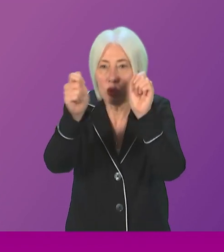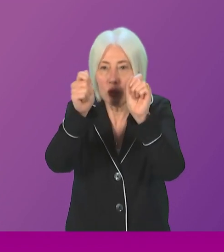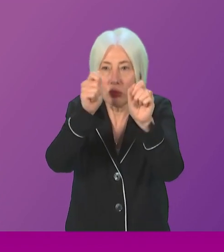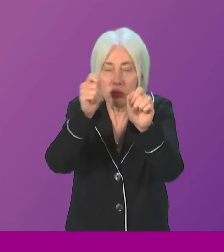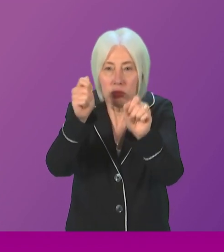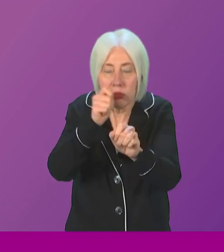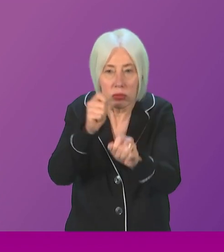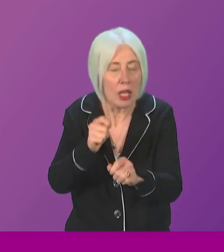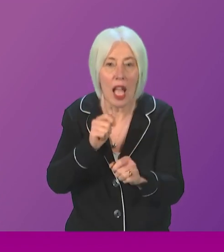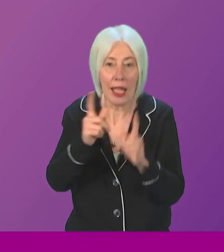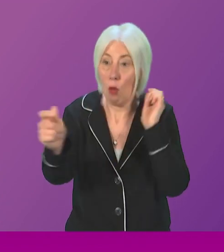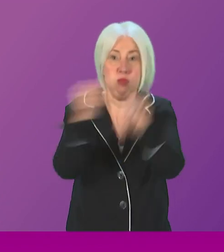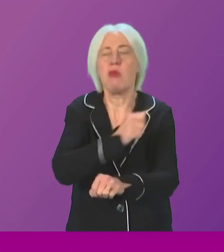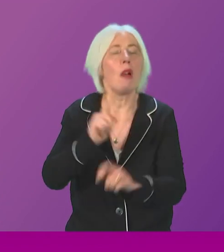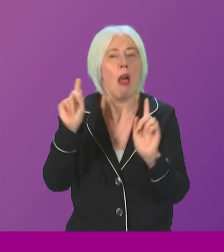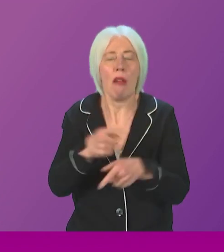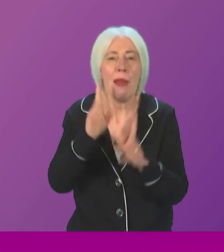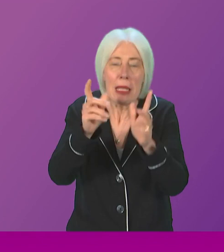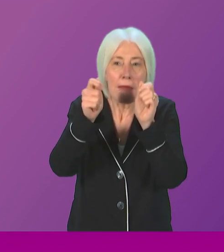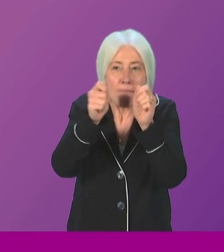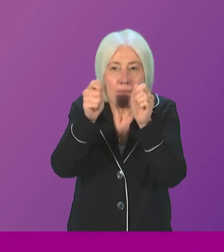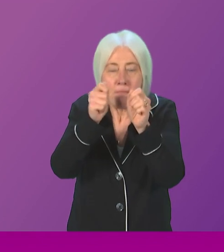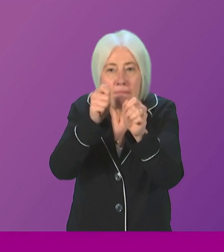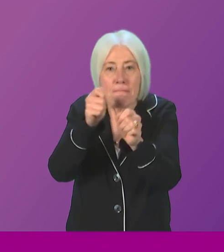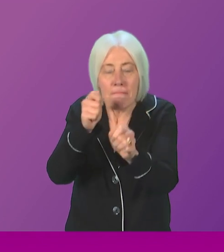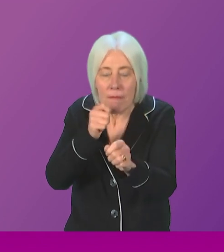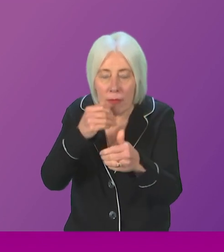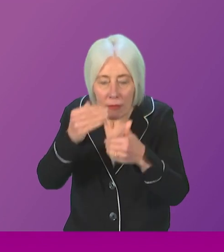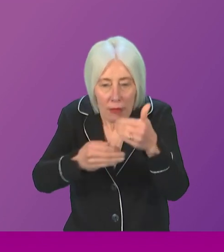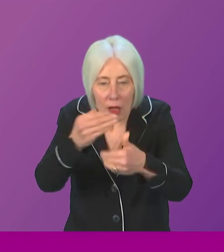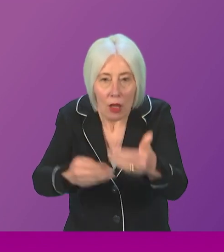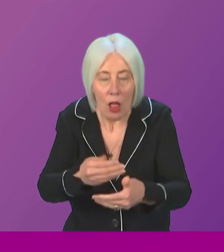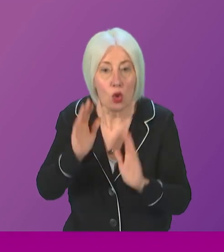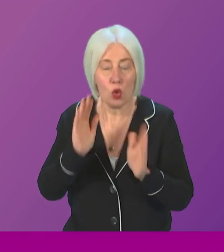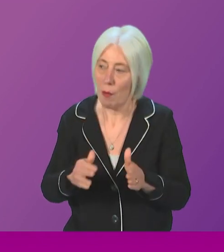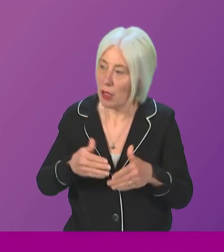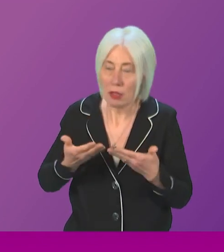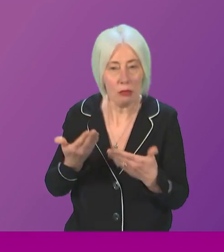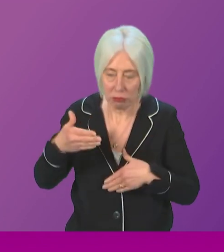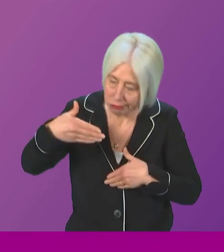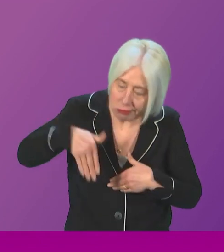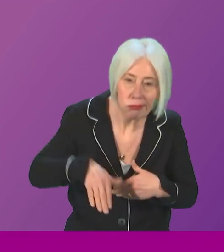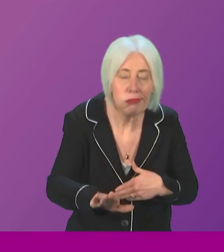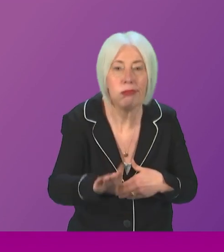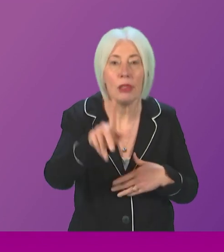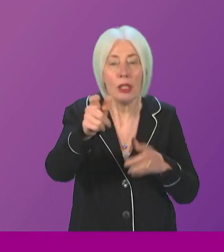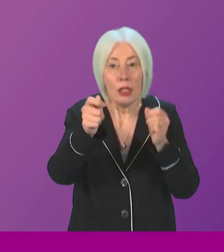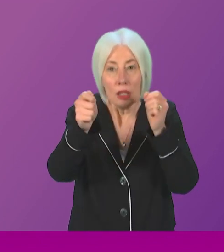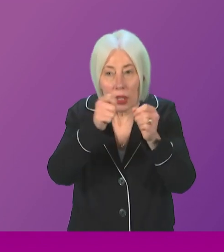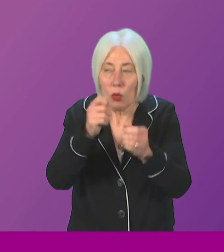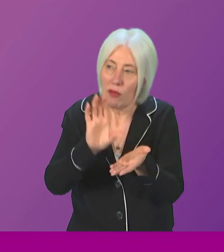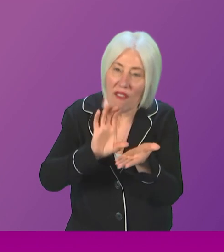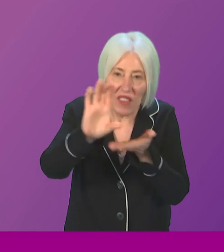be just, and that's why we believe that, of course, that we must accelerate that just transition with further